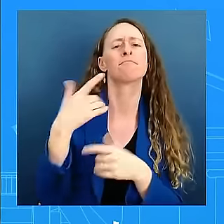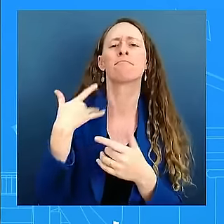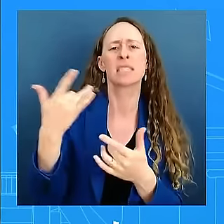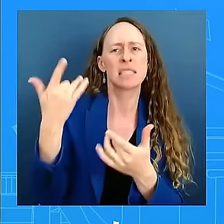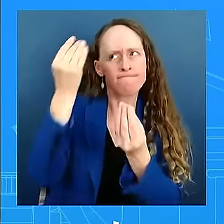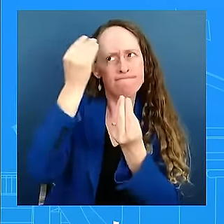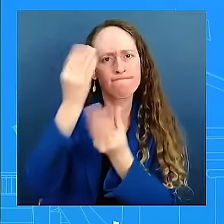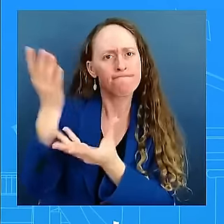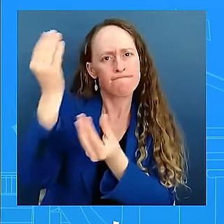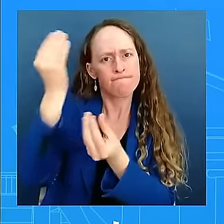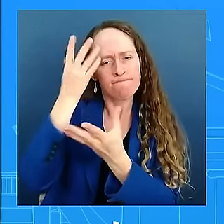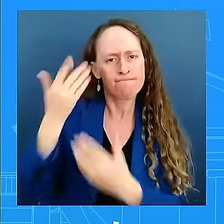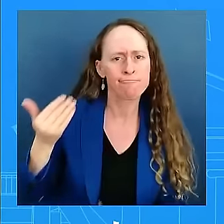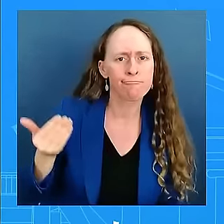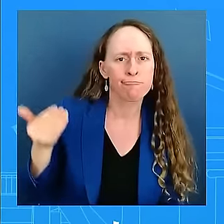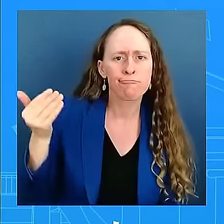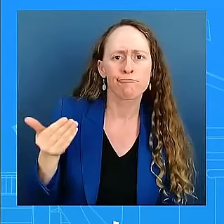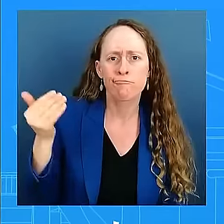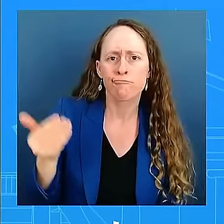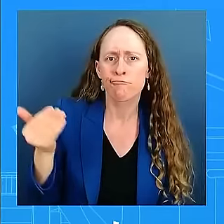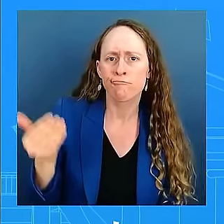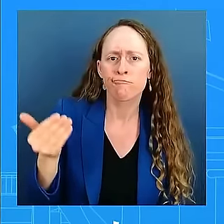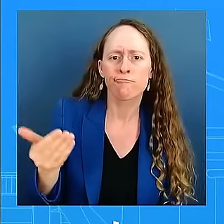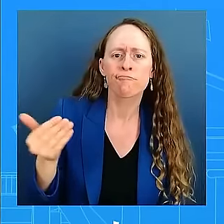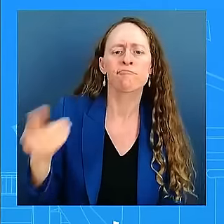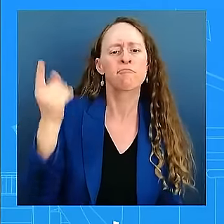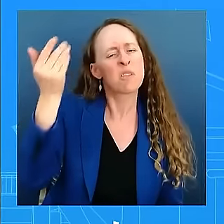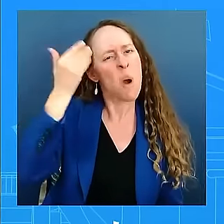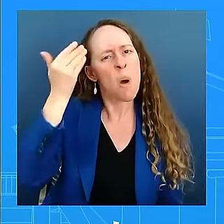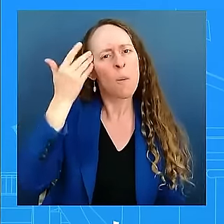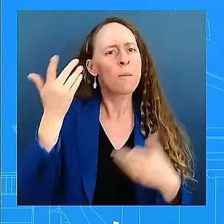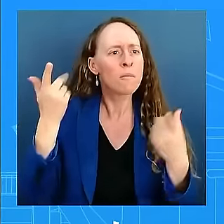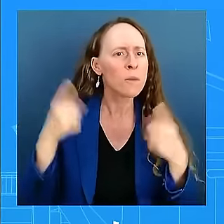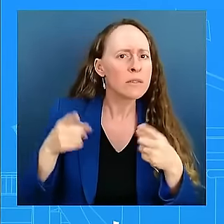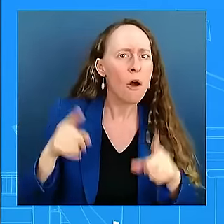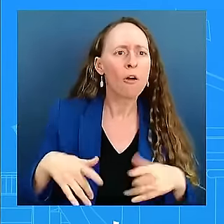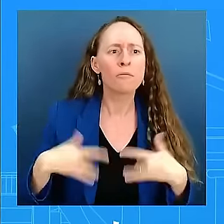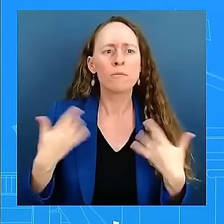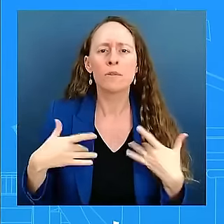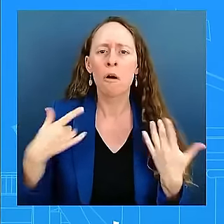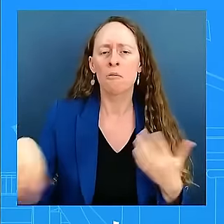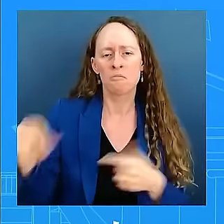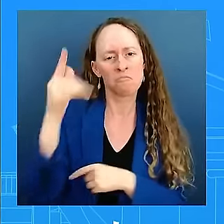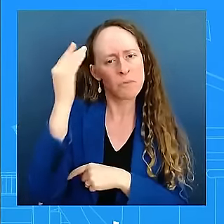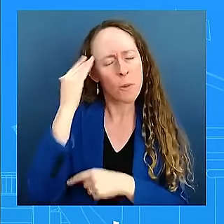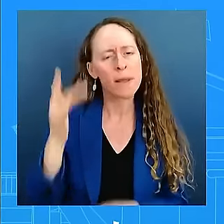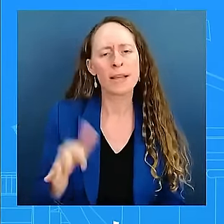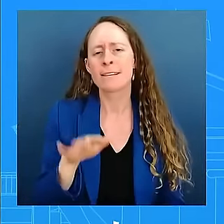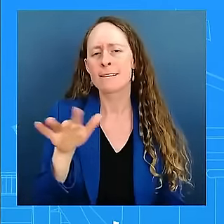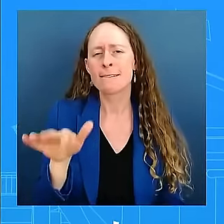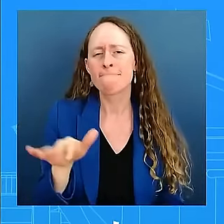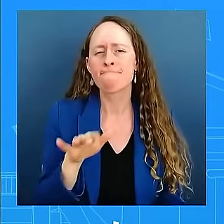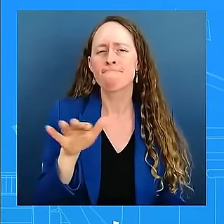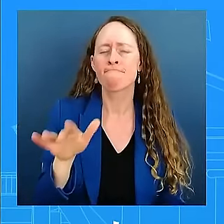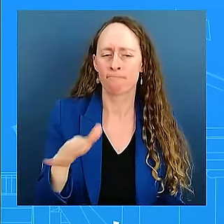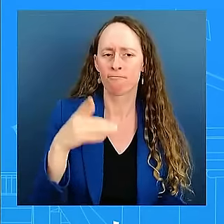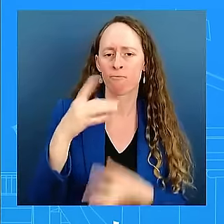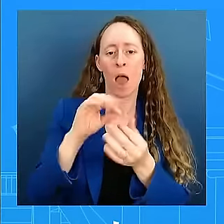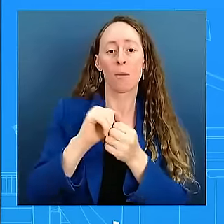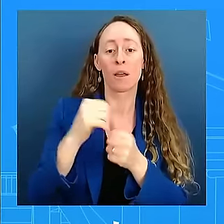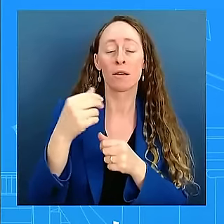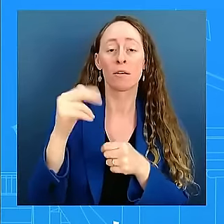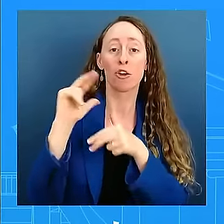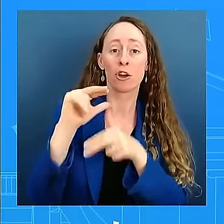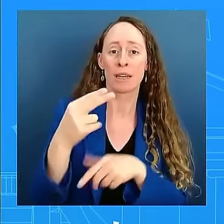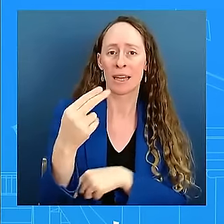happening on the ground after the horrible hurricane, Hurricane Helene. And so that will continue. I